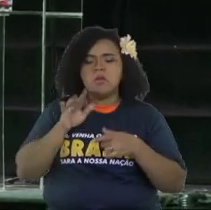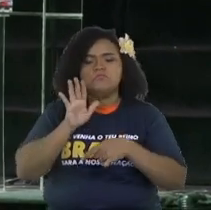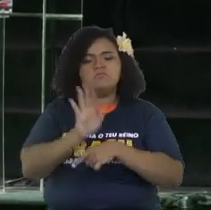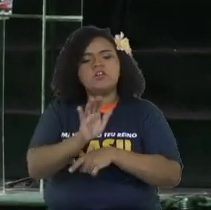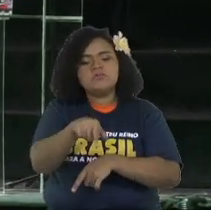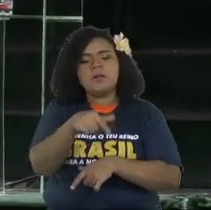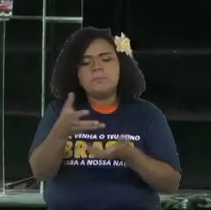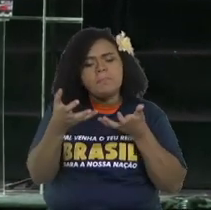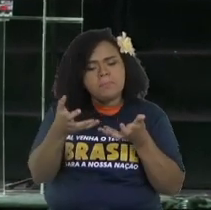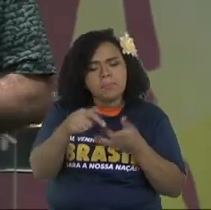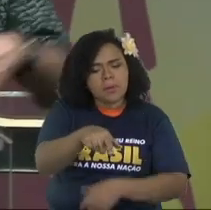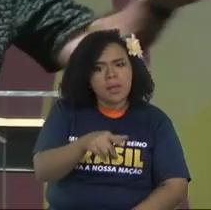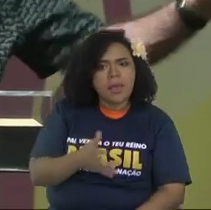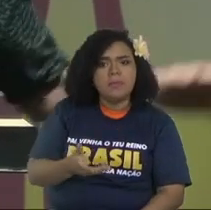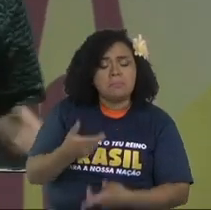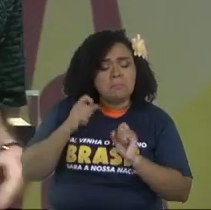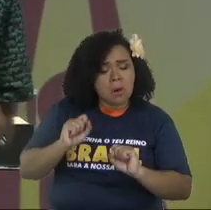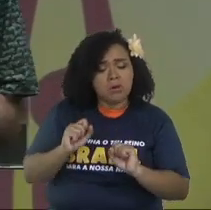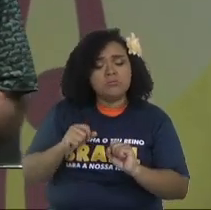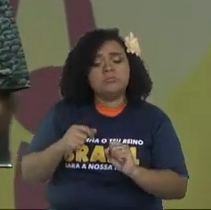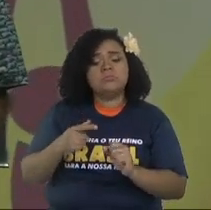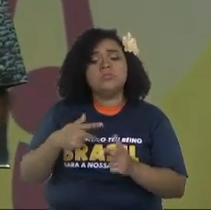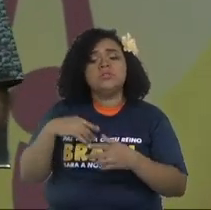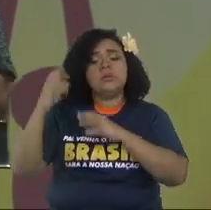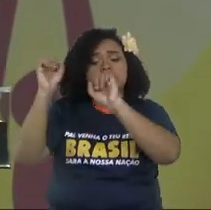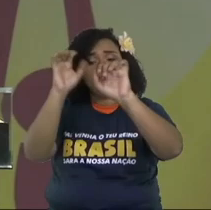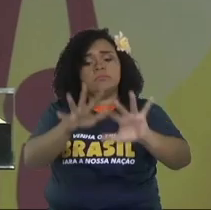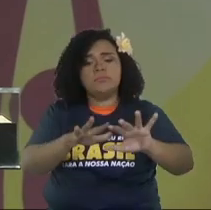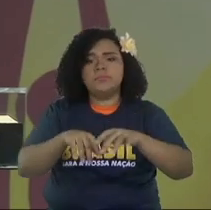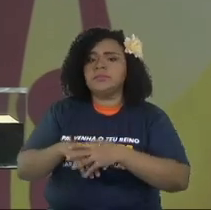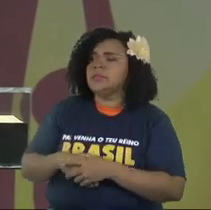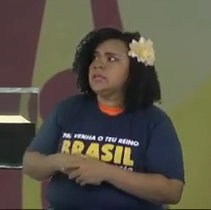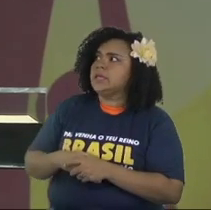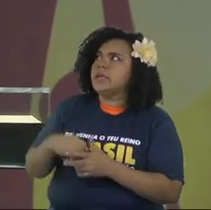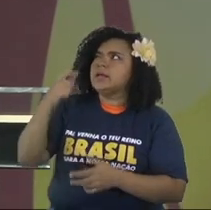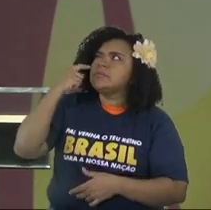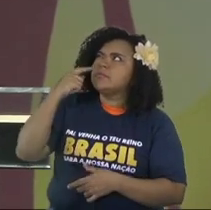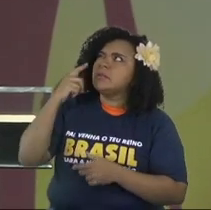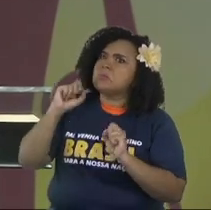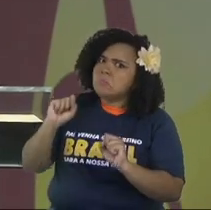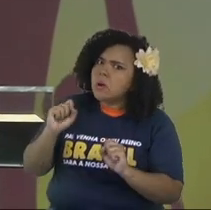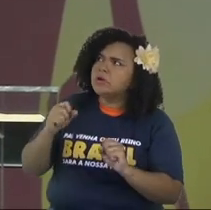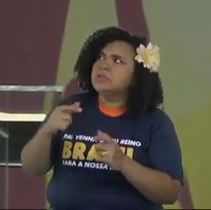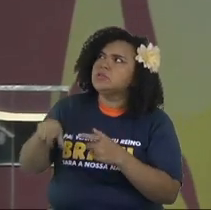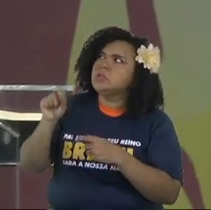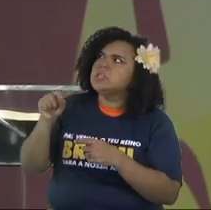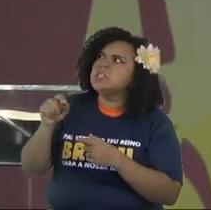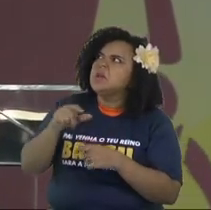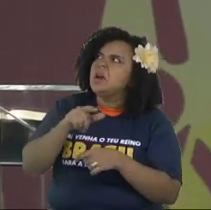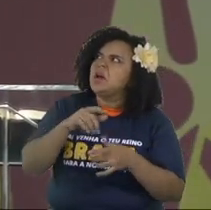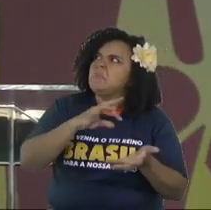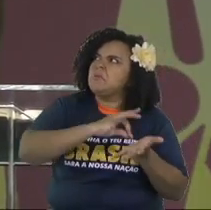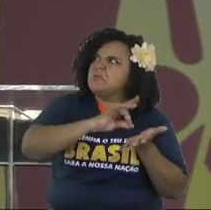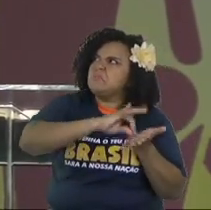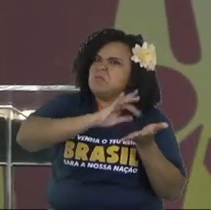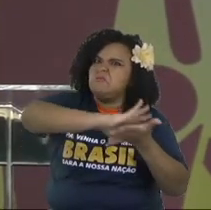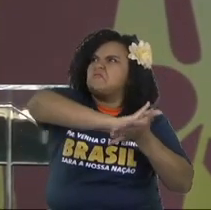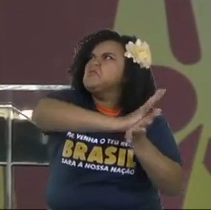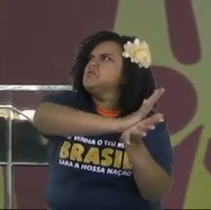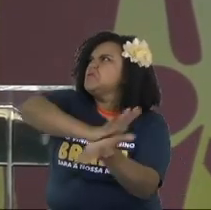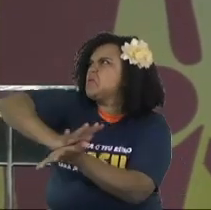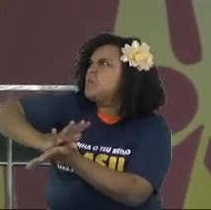Solomon would ask money or the death of his enemies. He could